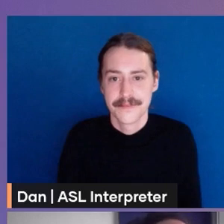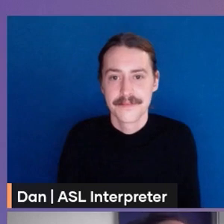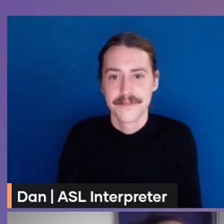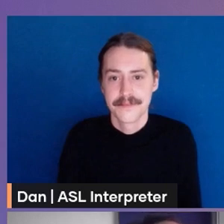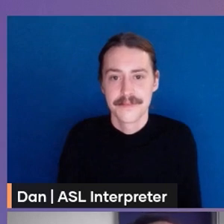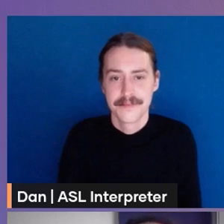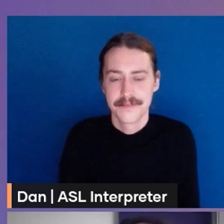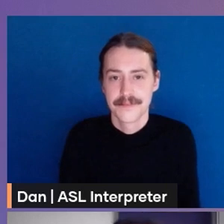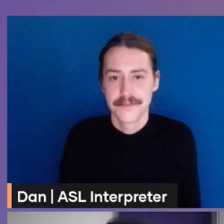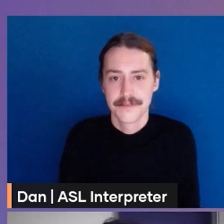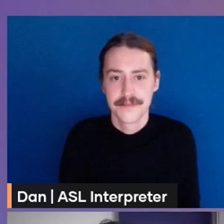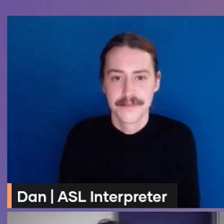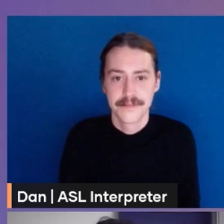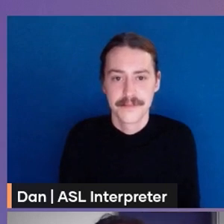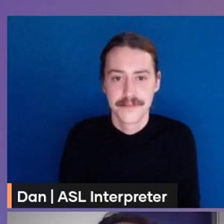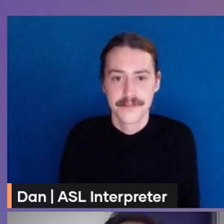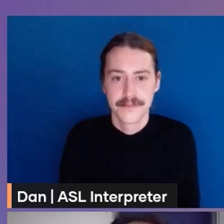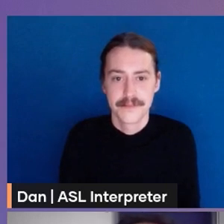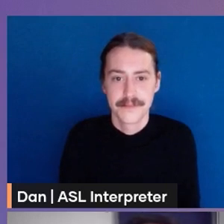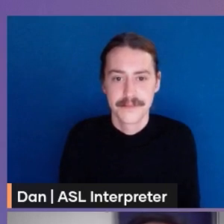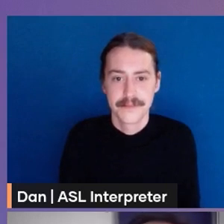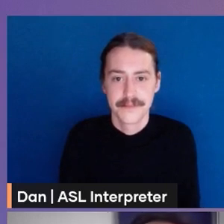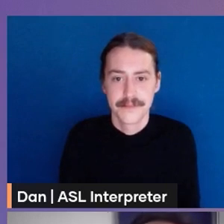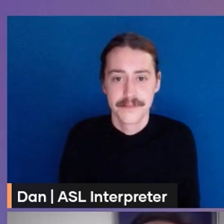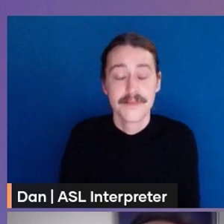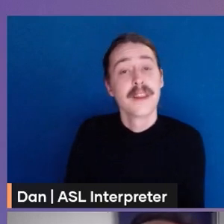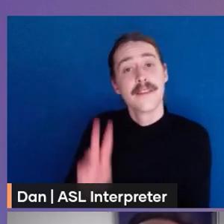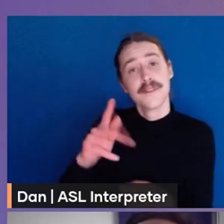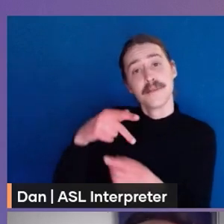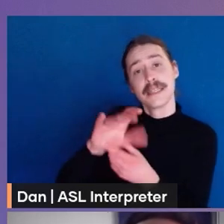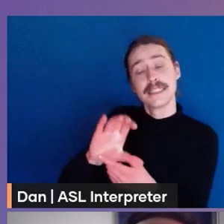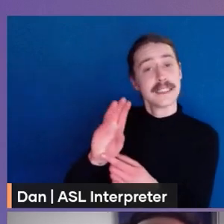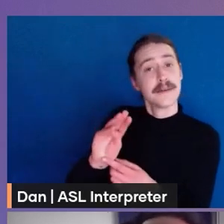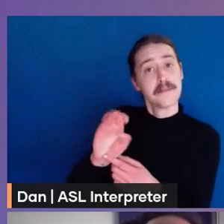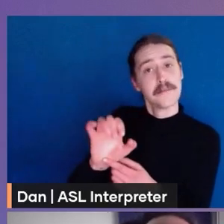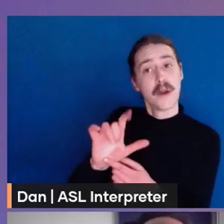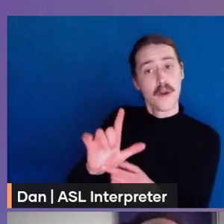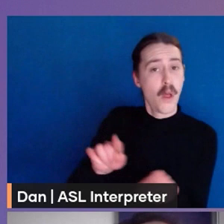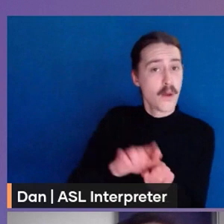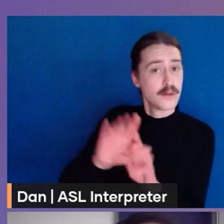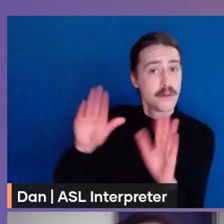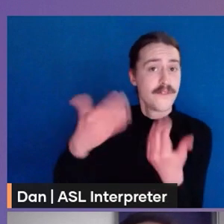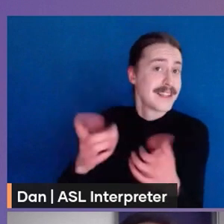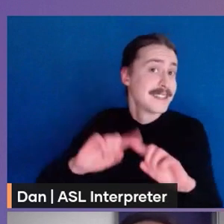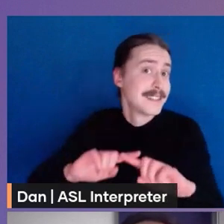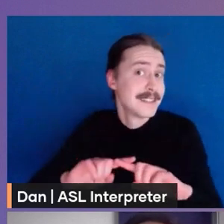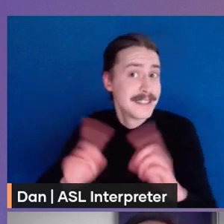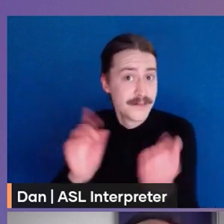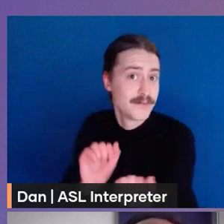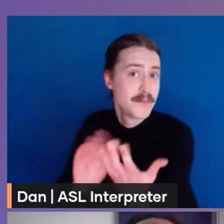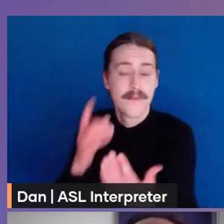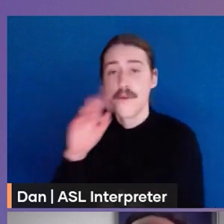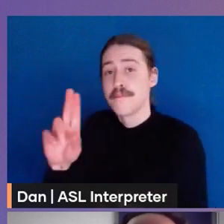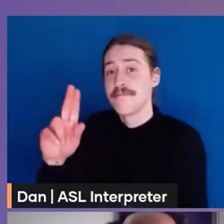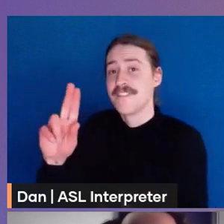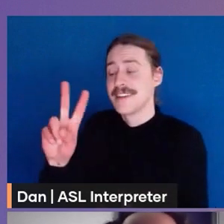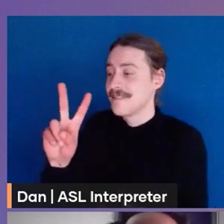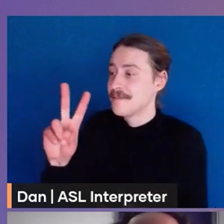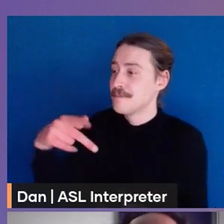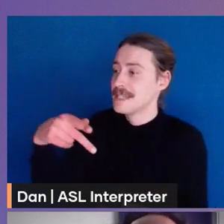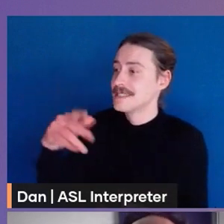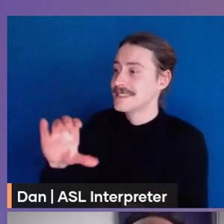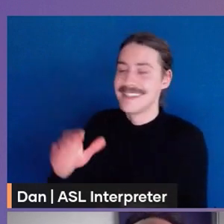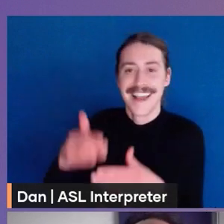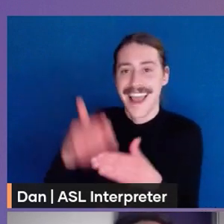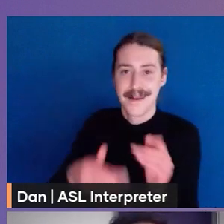The VPC module also provides another submodule to configure VPC endpoints. In this example, we can see that we are